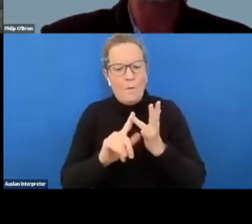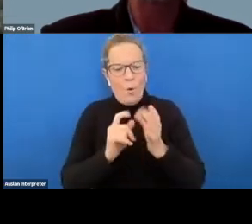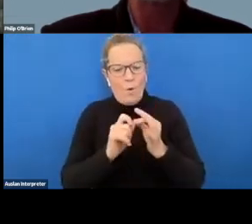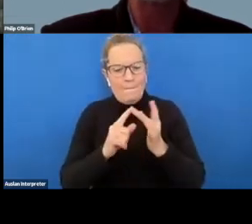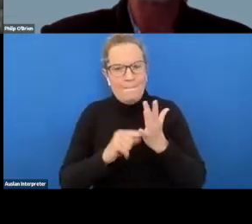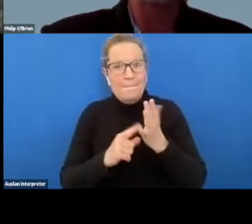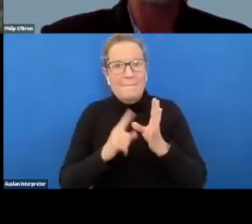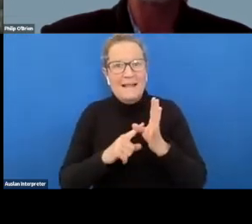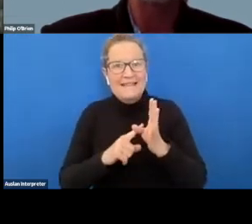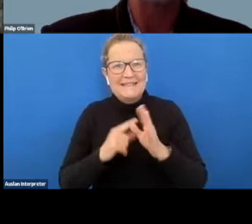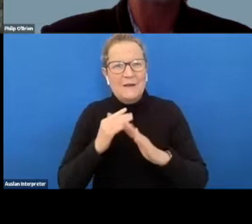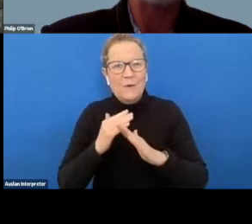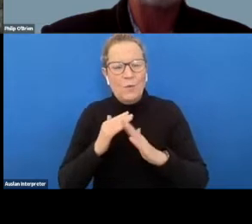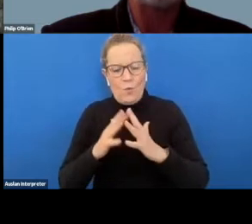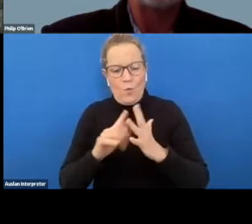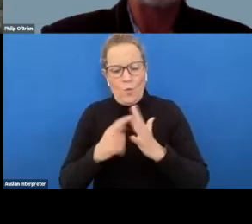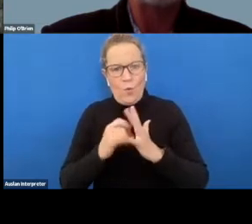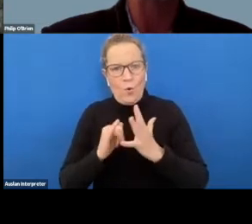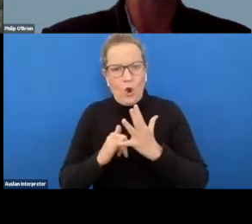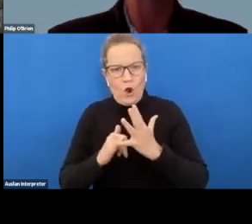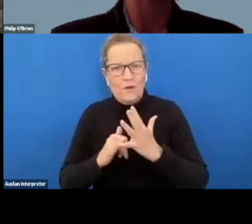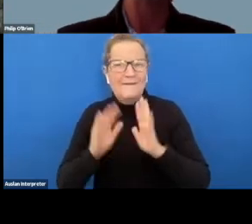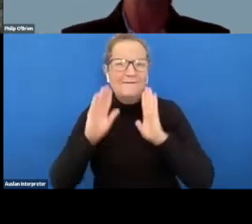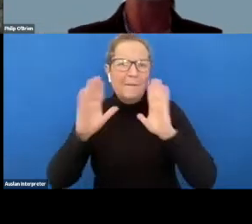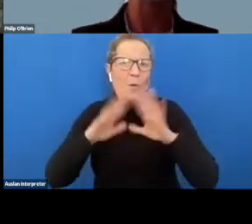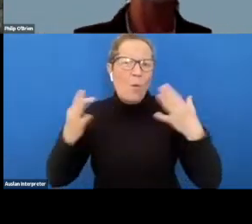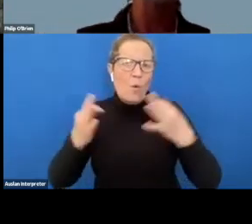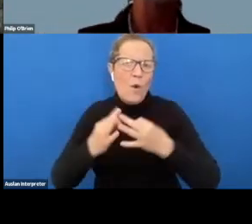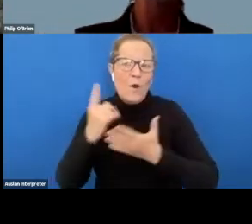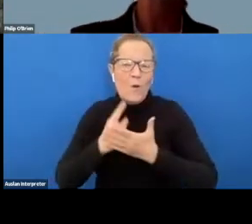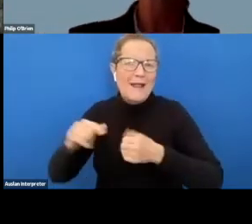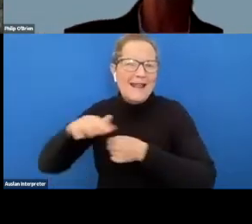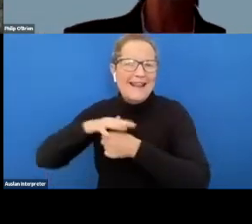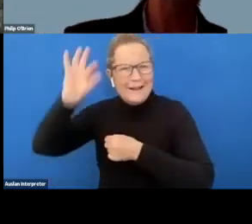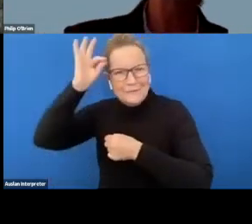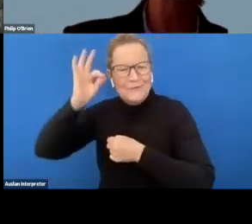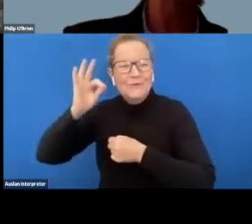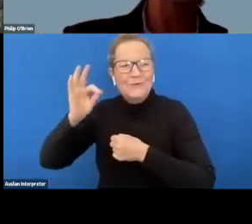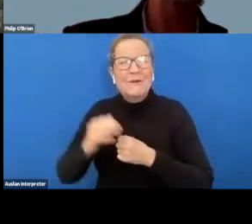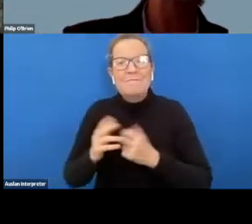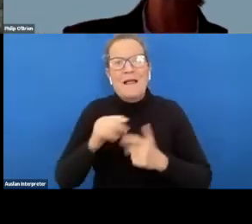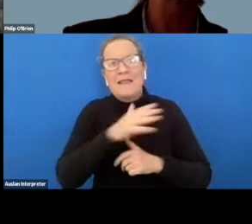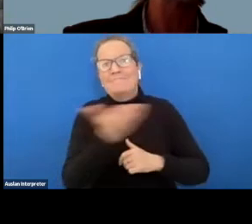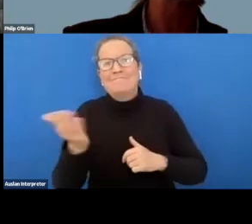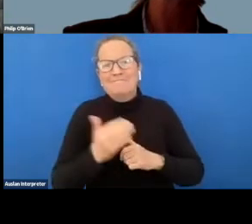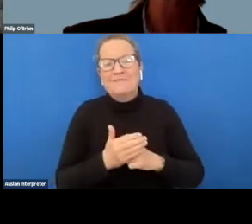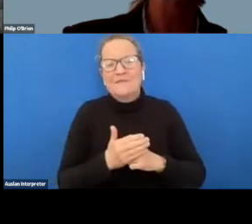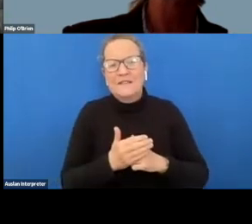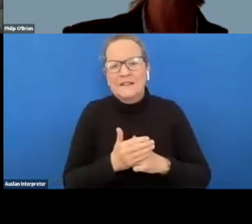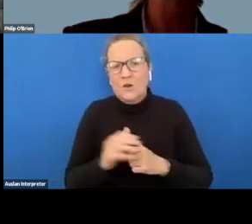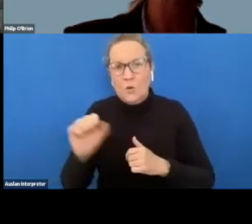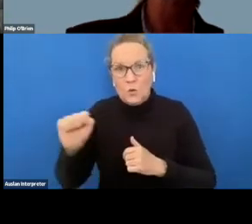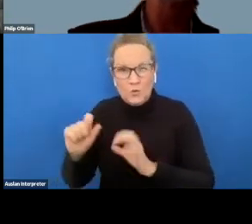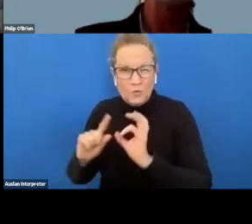specifically in darabin but a fabulous organization employing people with disability we'll get to that question from them in just a second